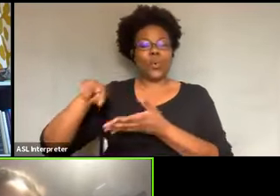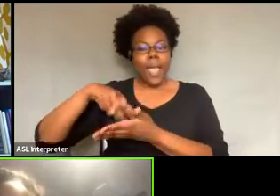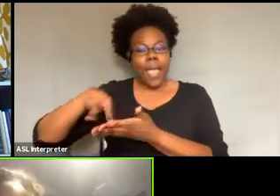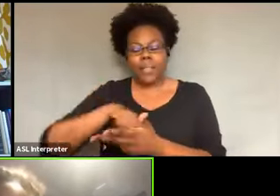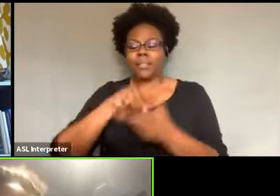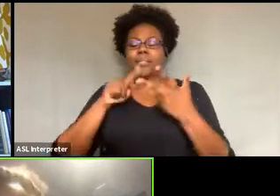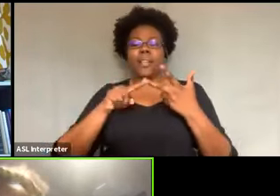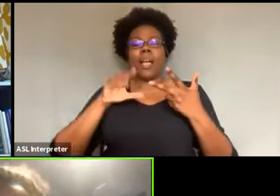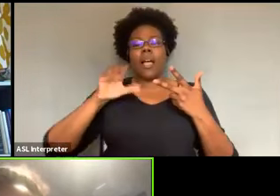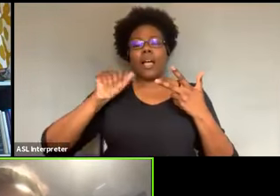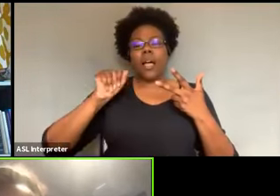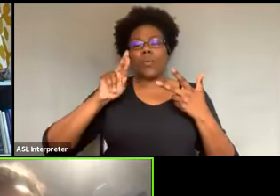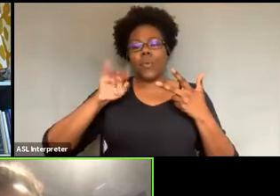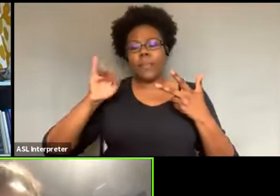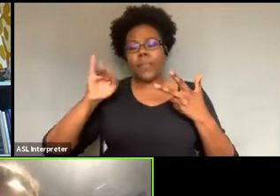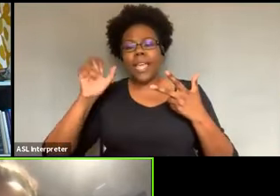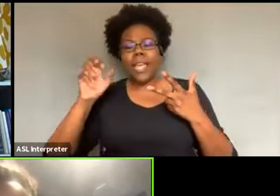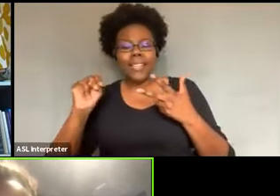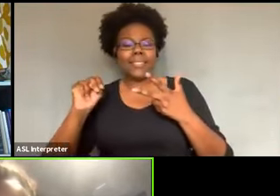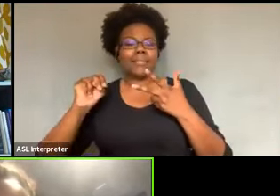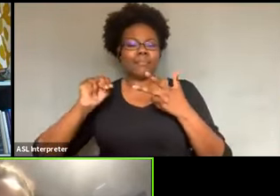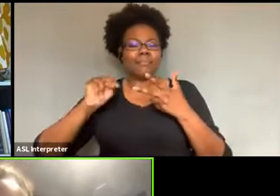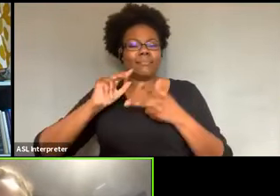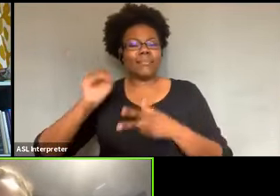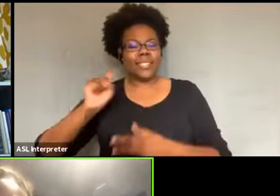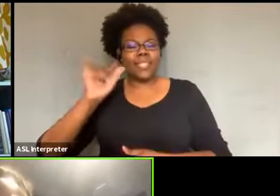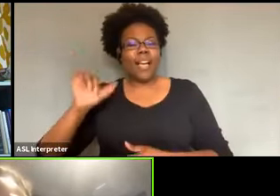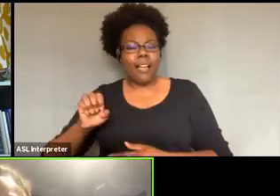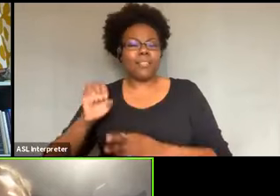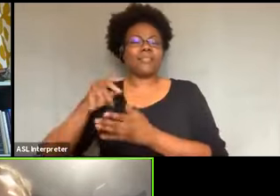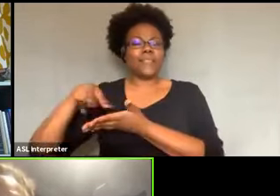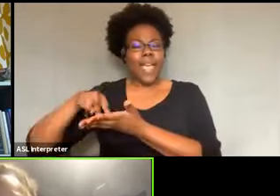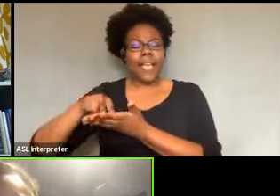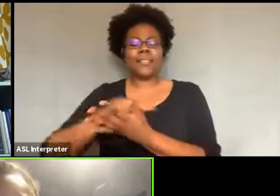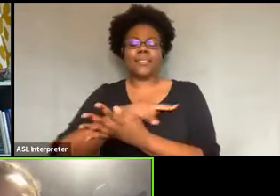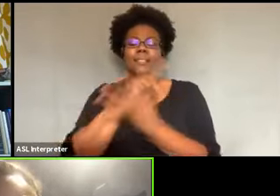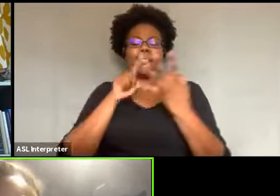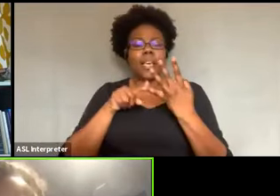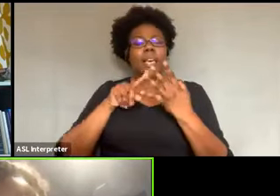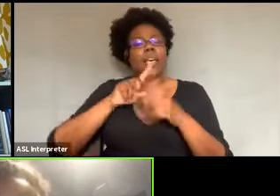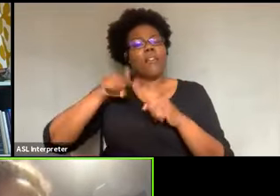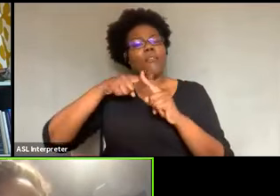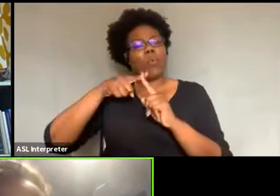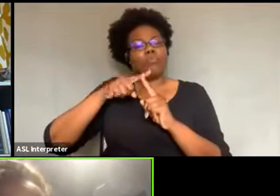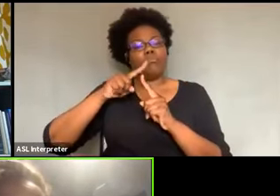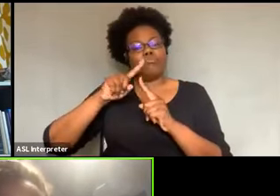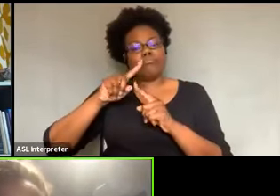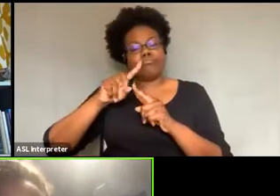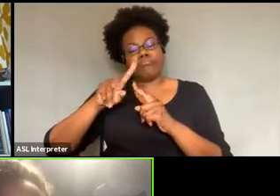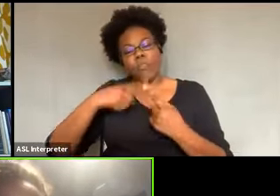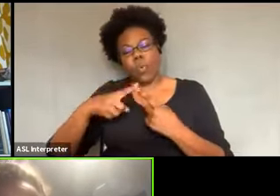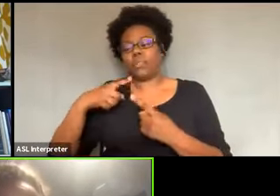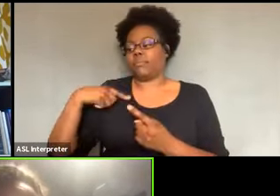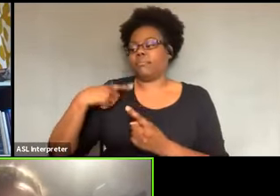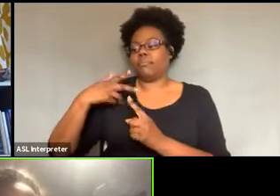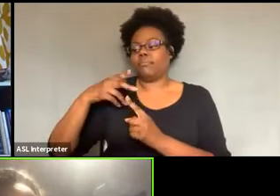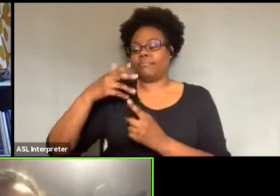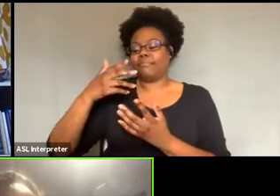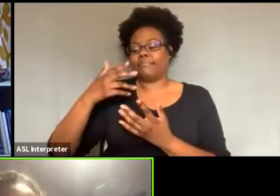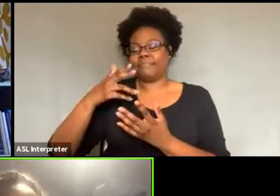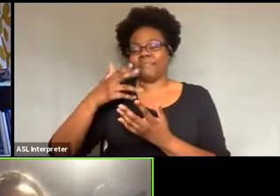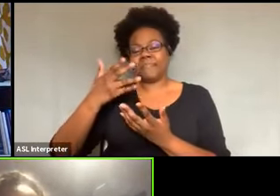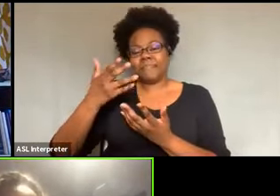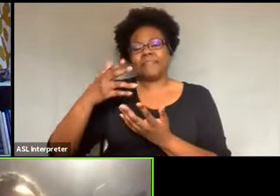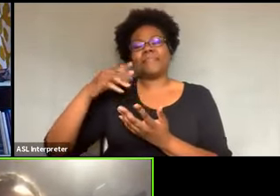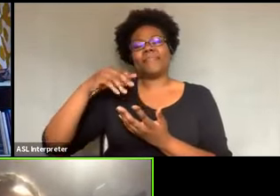um, from of course, the, uh, the motherland and, uh, and beyond and, and right here in Tucson, we, you know, we